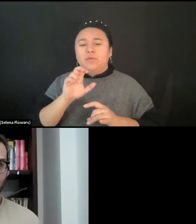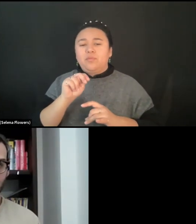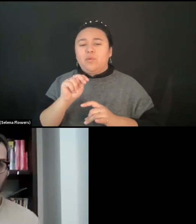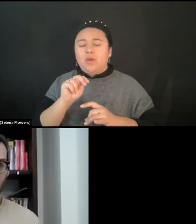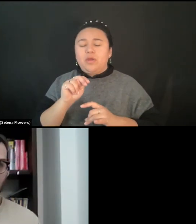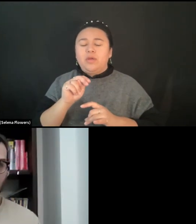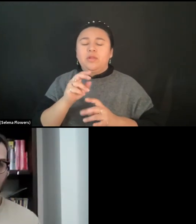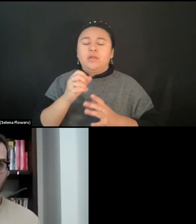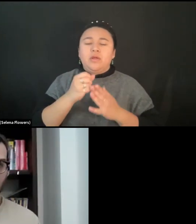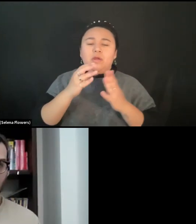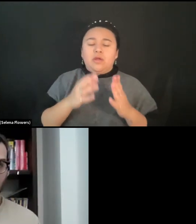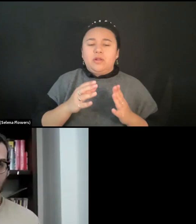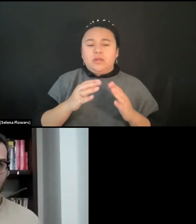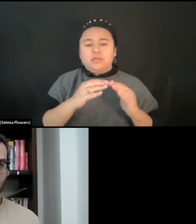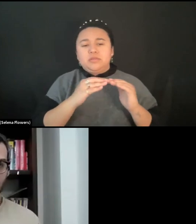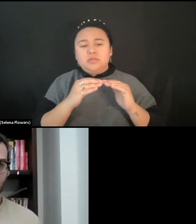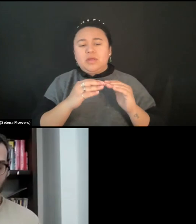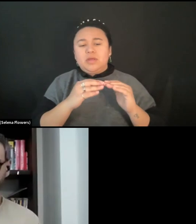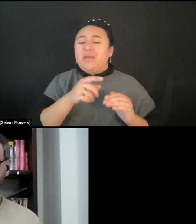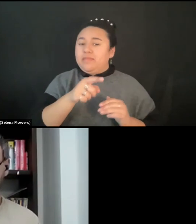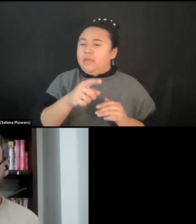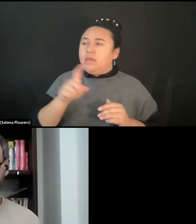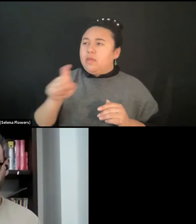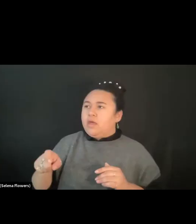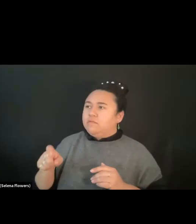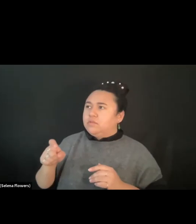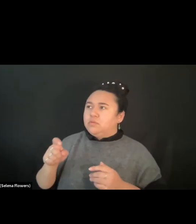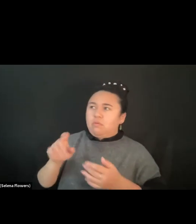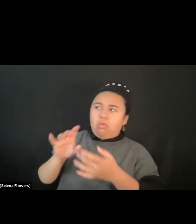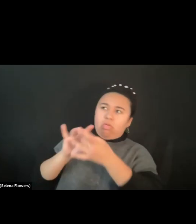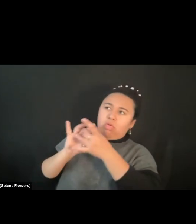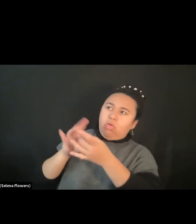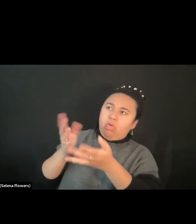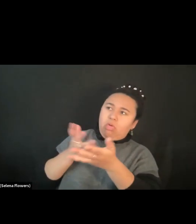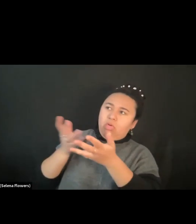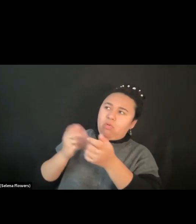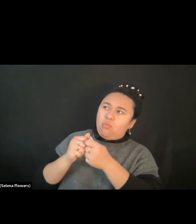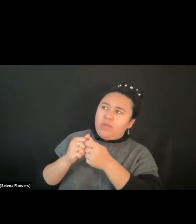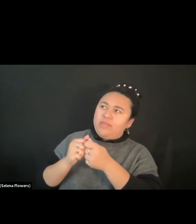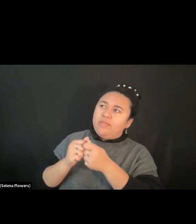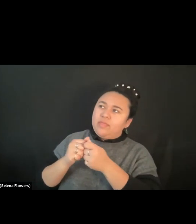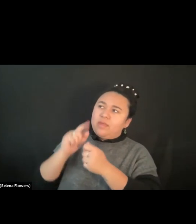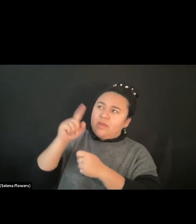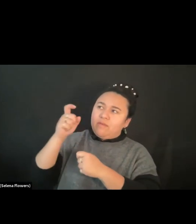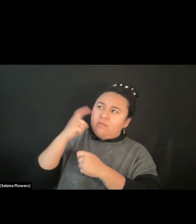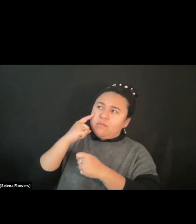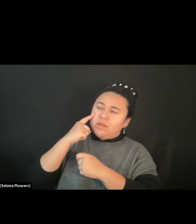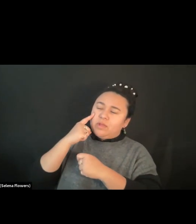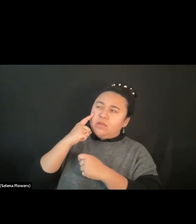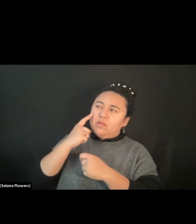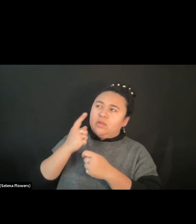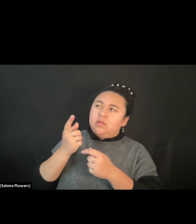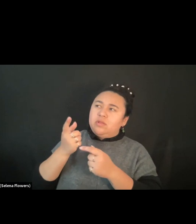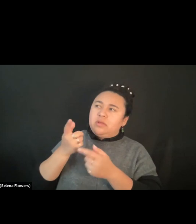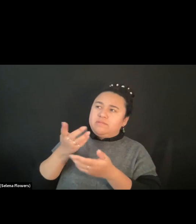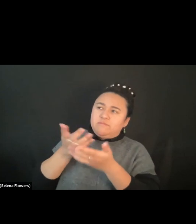you know, the sort of compromises that they have been making in the last four decades. And the theater that they have produced